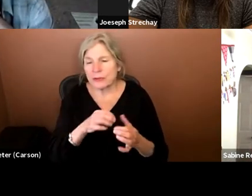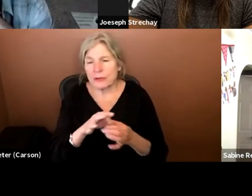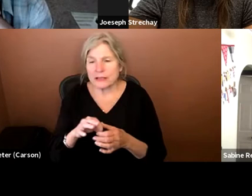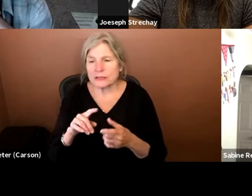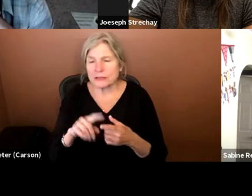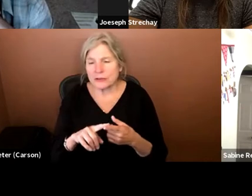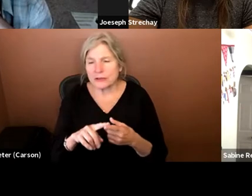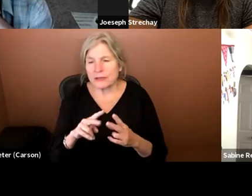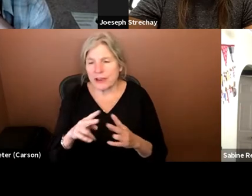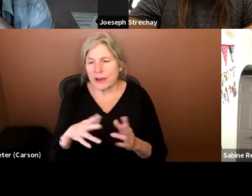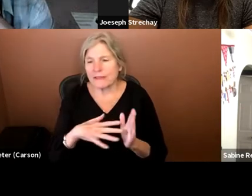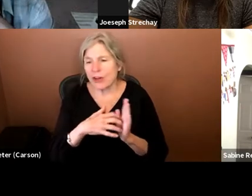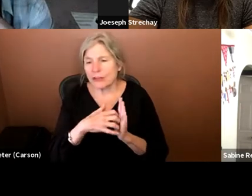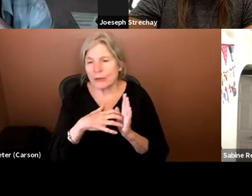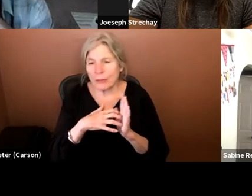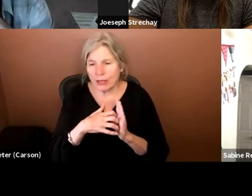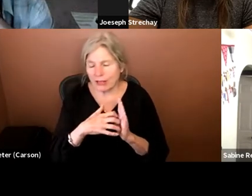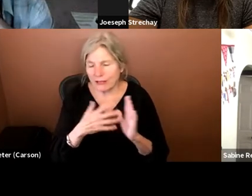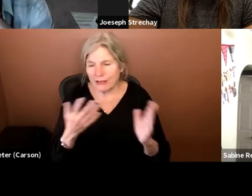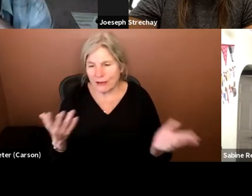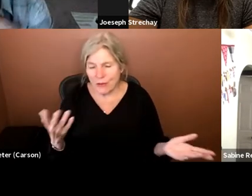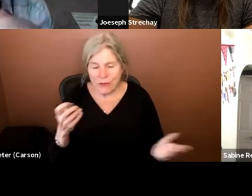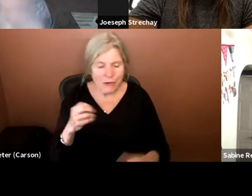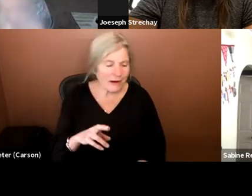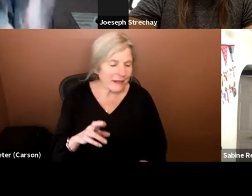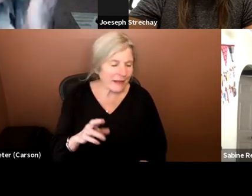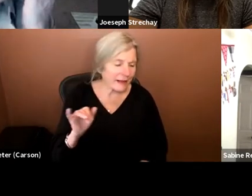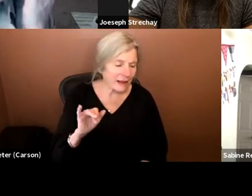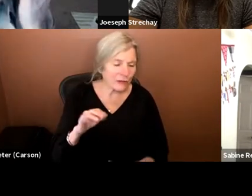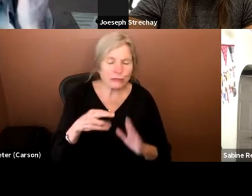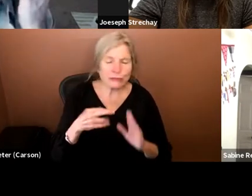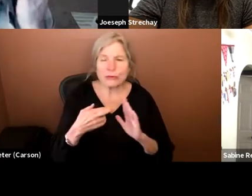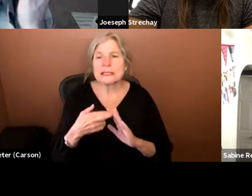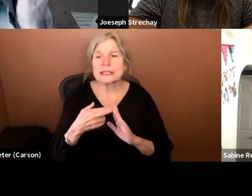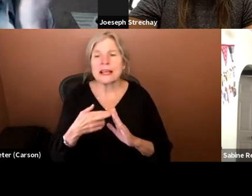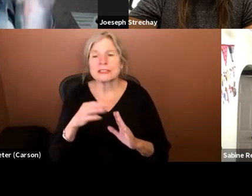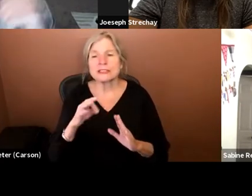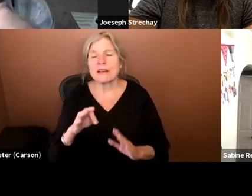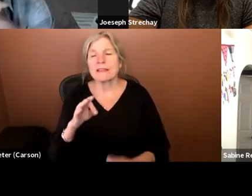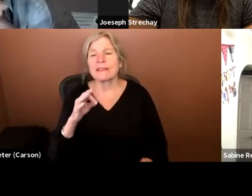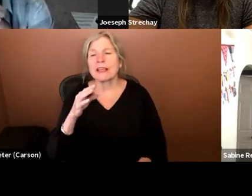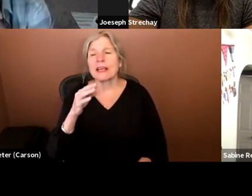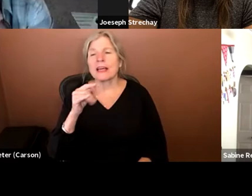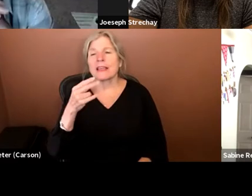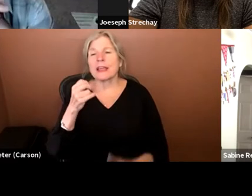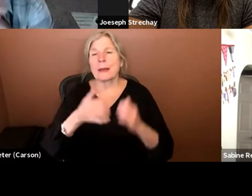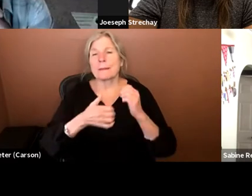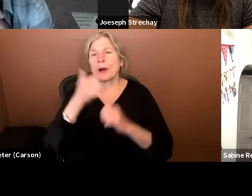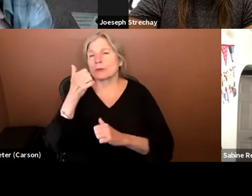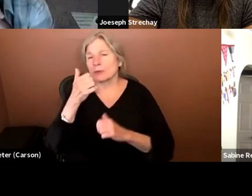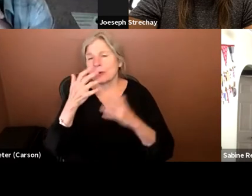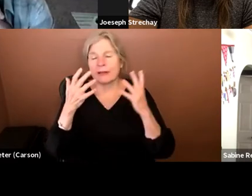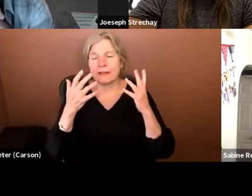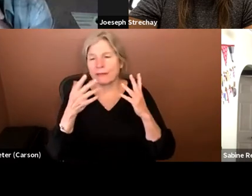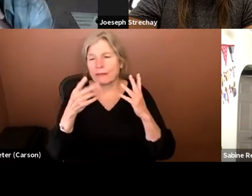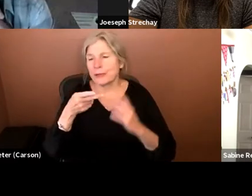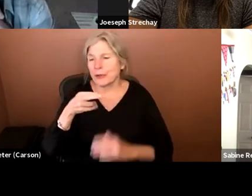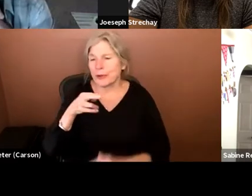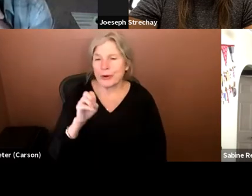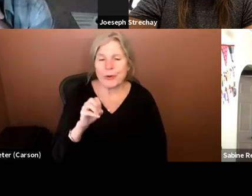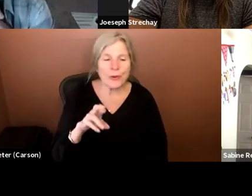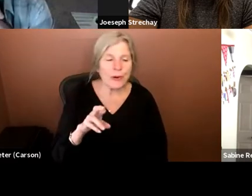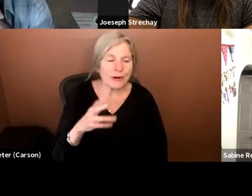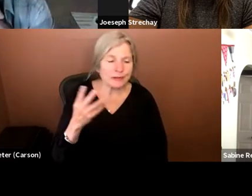very vulnerable, um, or as like a representation of the, the most sort of pure or,